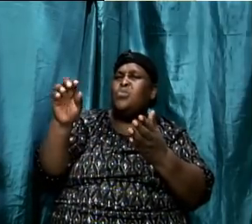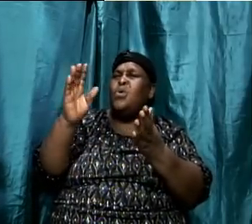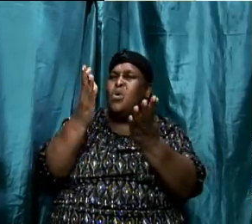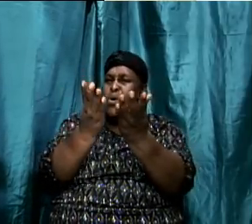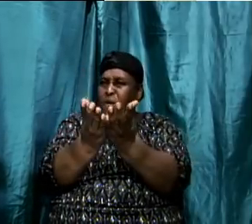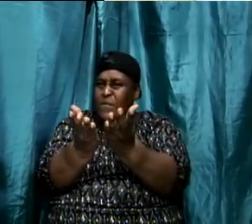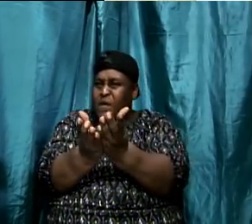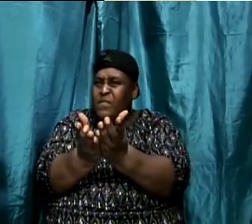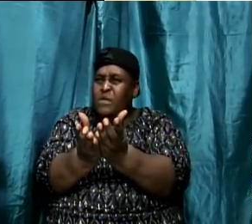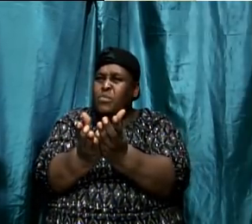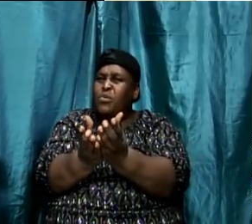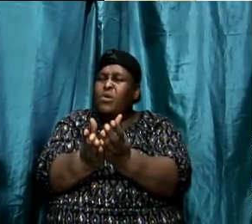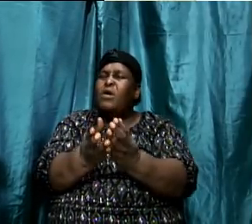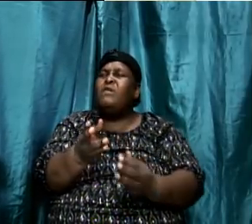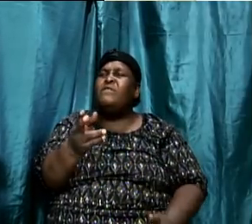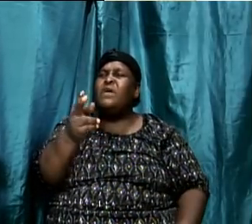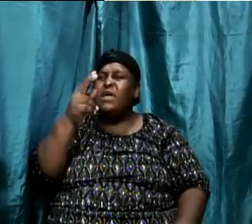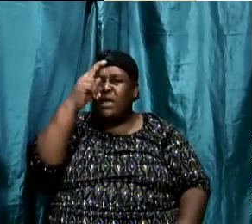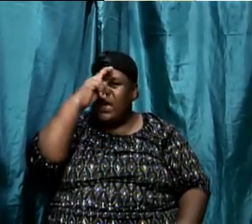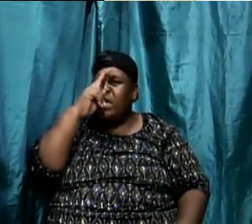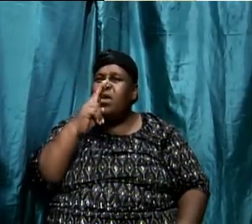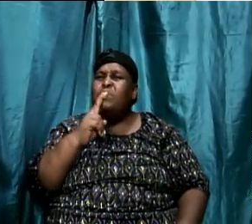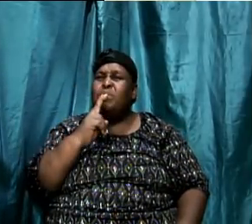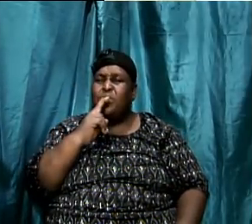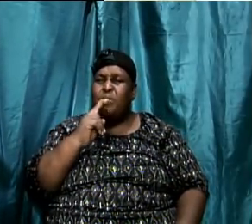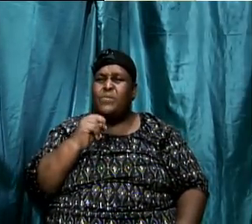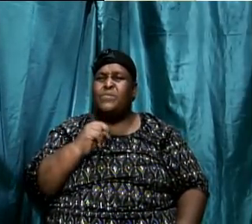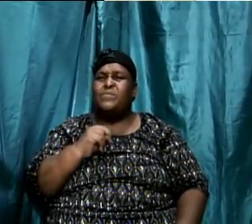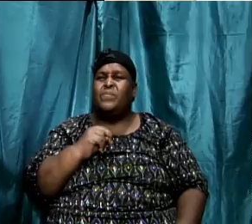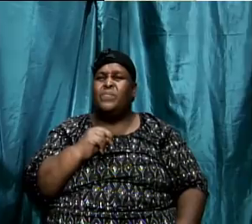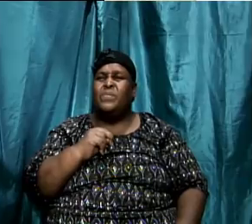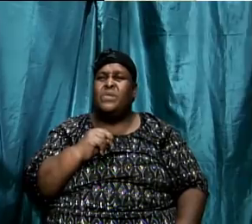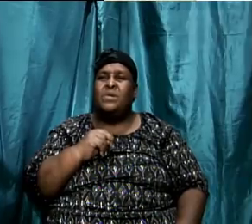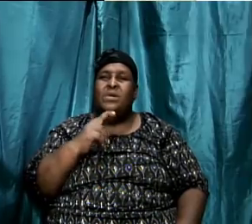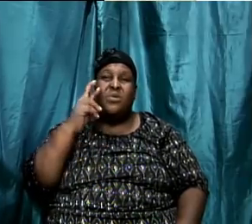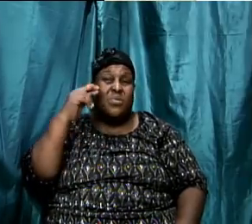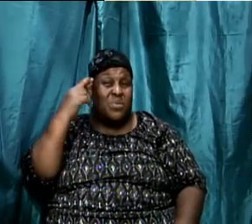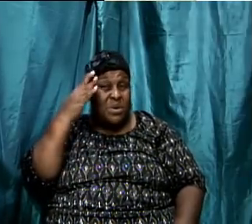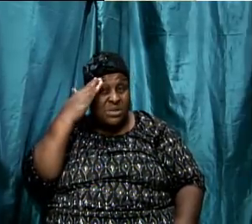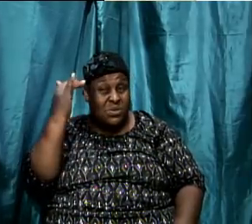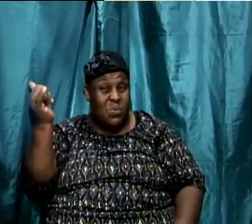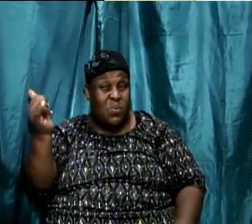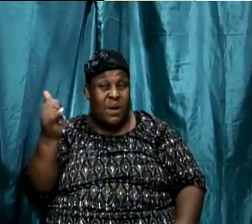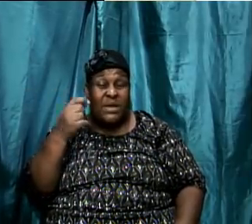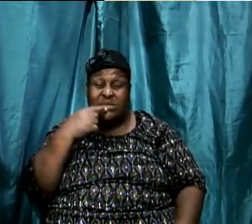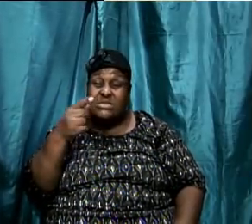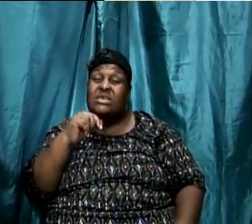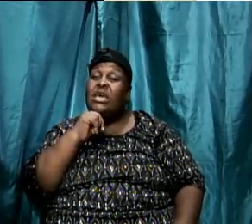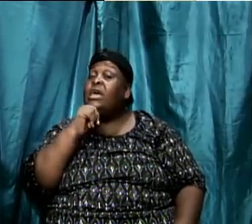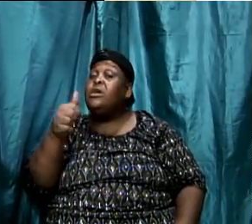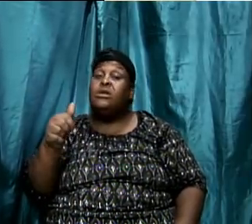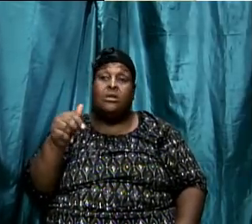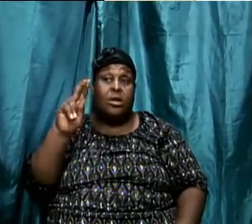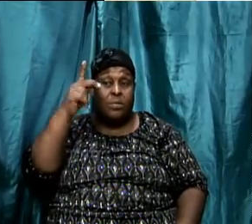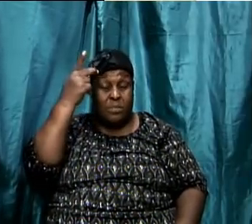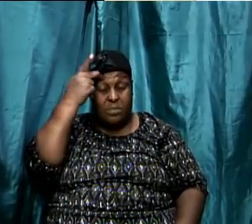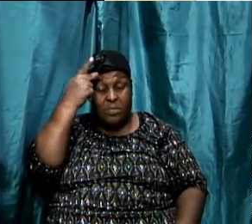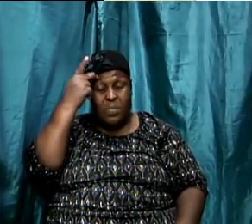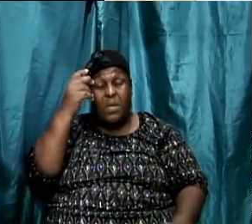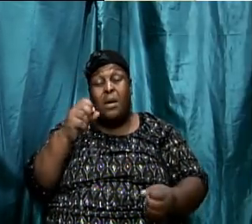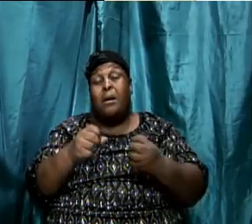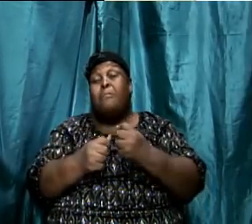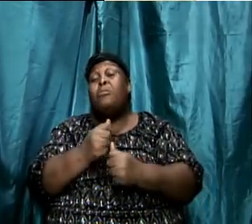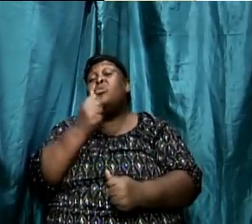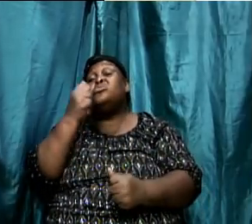the writer of the book of Hebrew is. The reason why they probably say it's not Paul because most of the Greek words